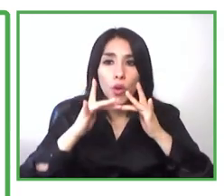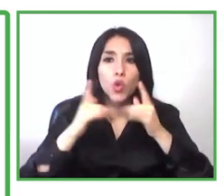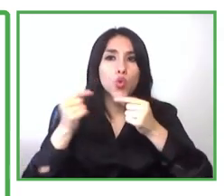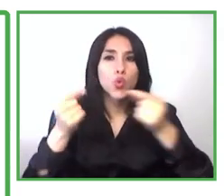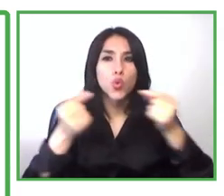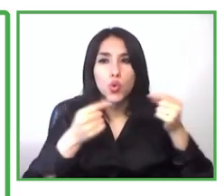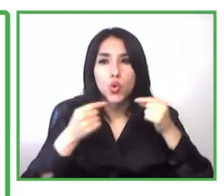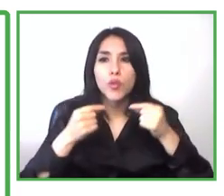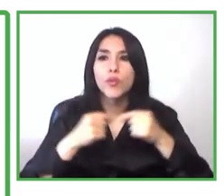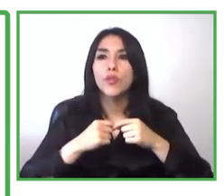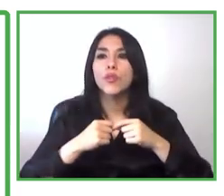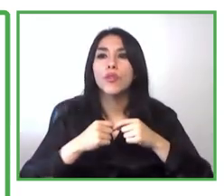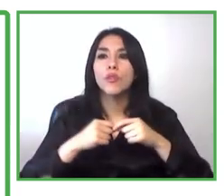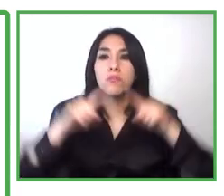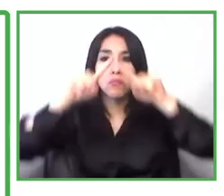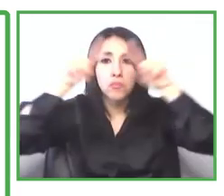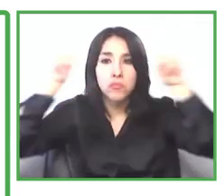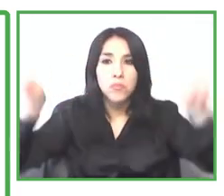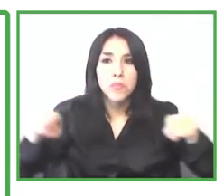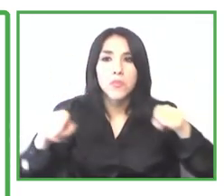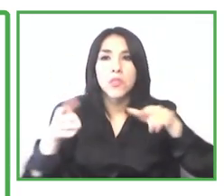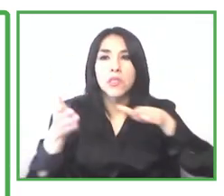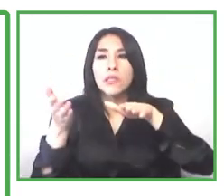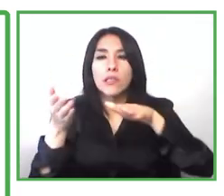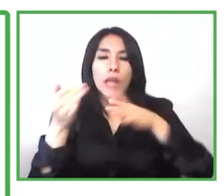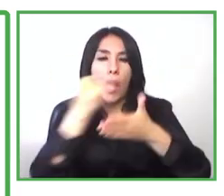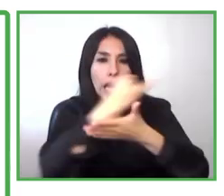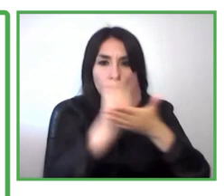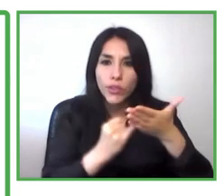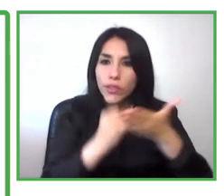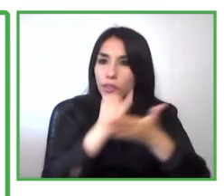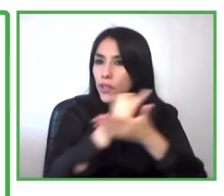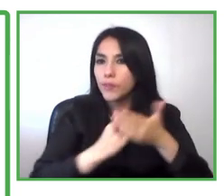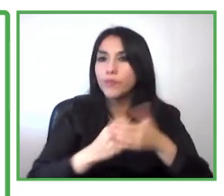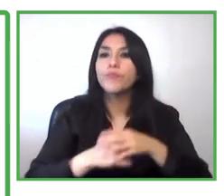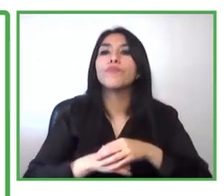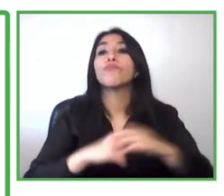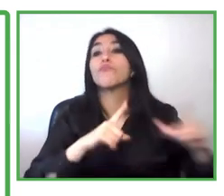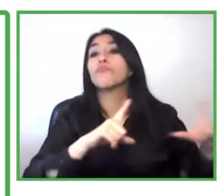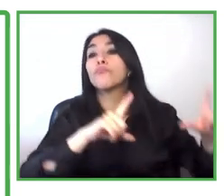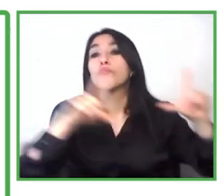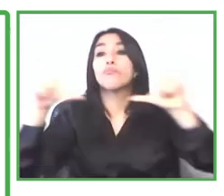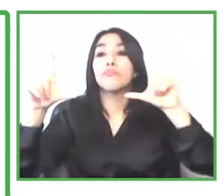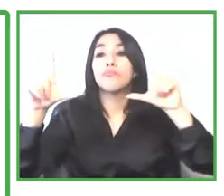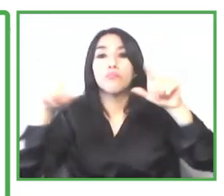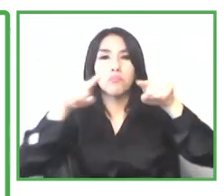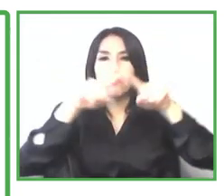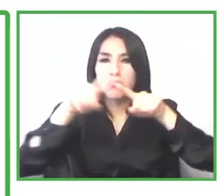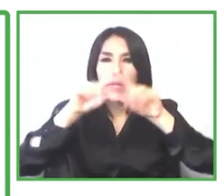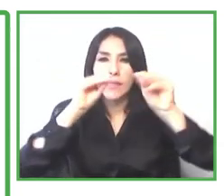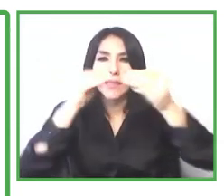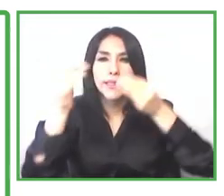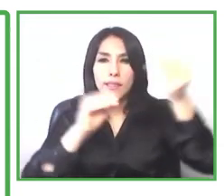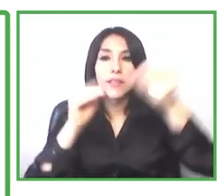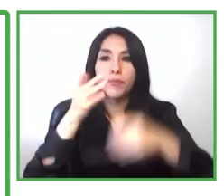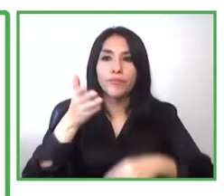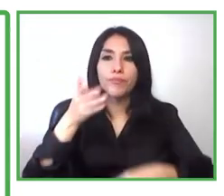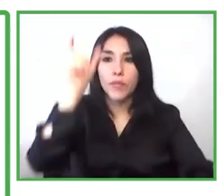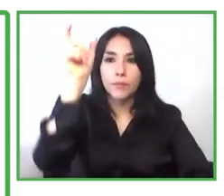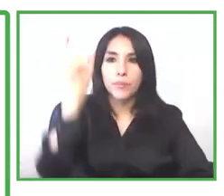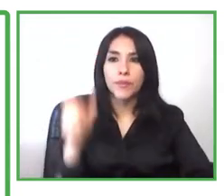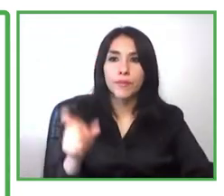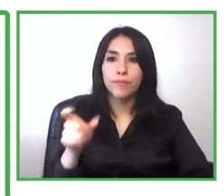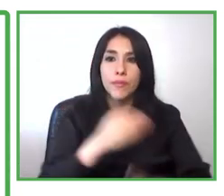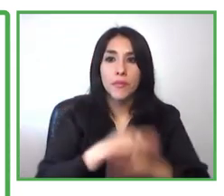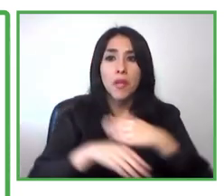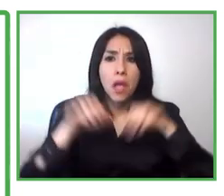a product and uh scale the the project so uh and more